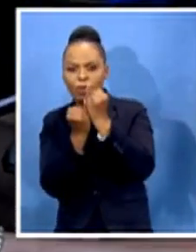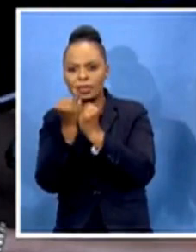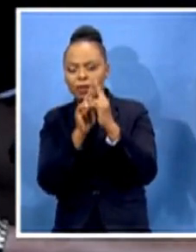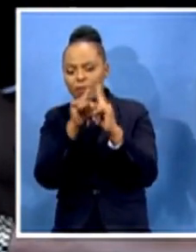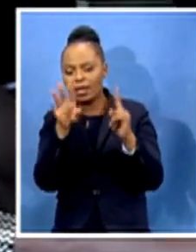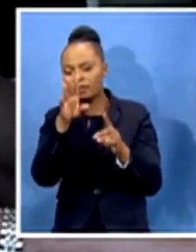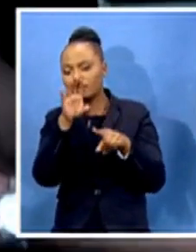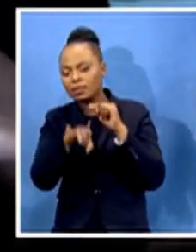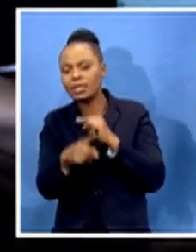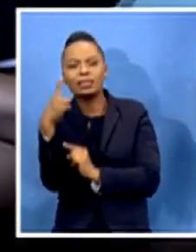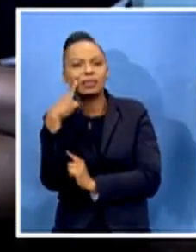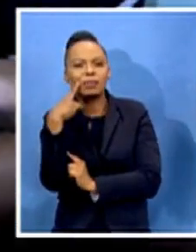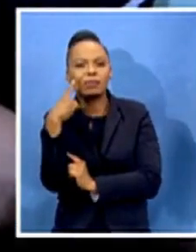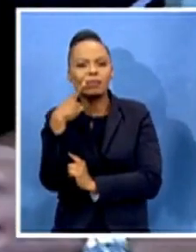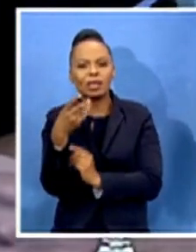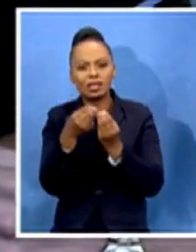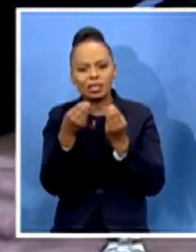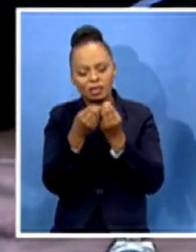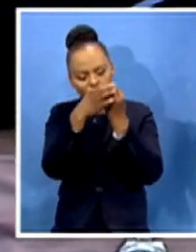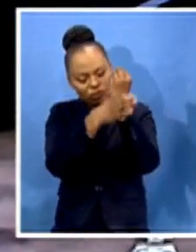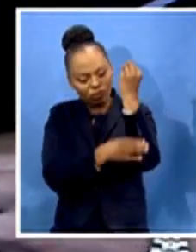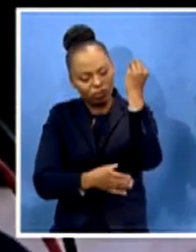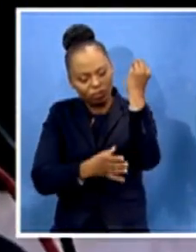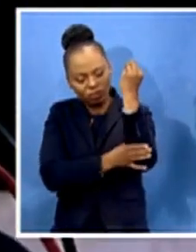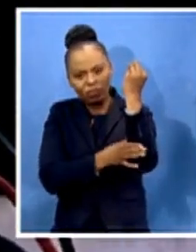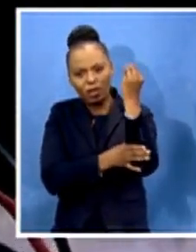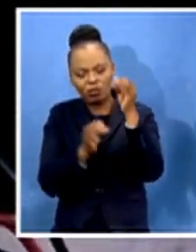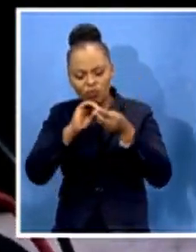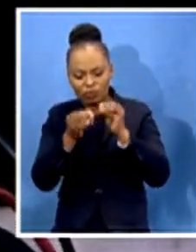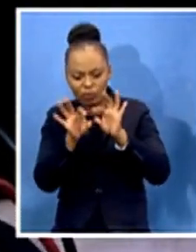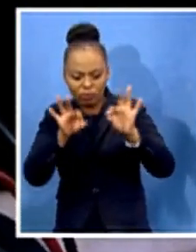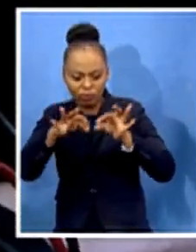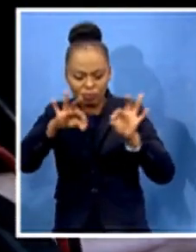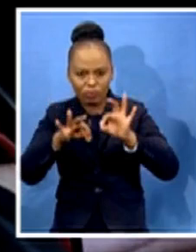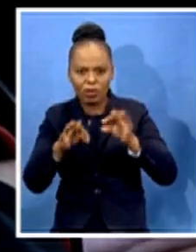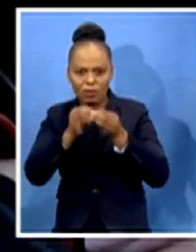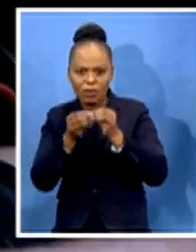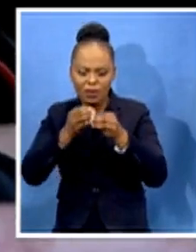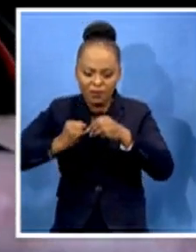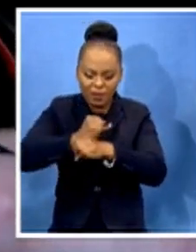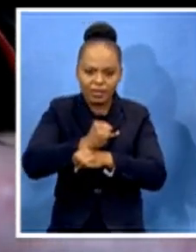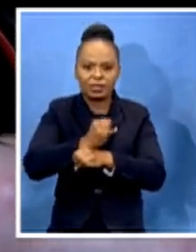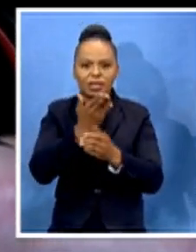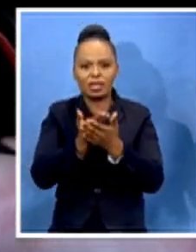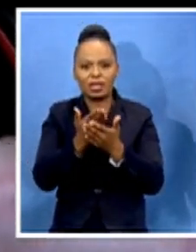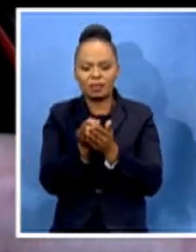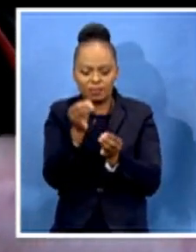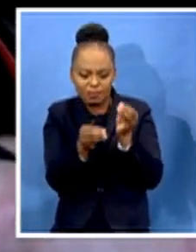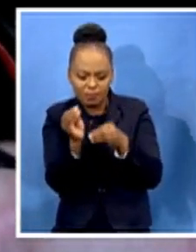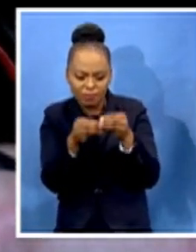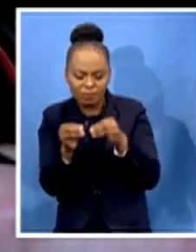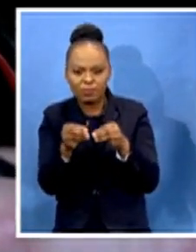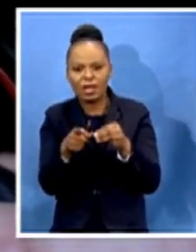fewer electric parts performed better and faster. After fixing a few mechanical bugs, they hope to start